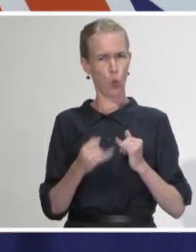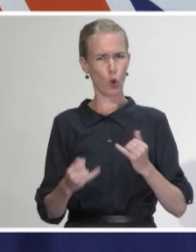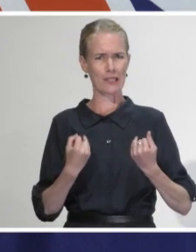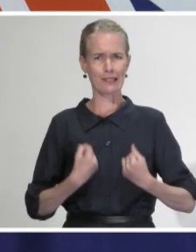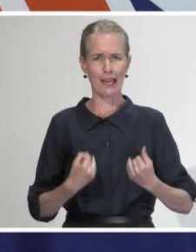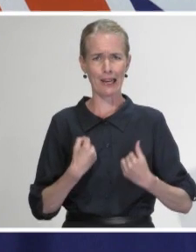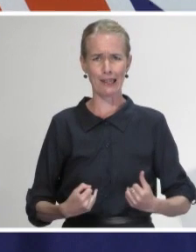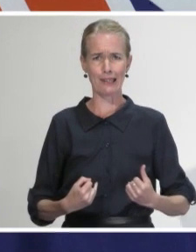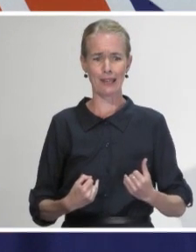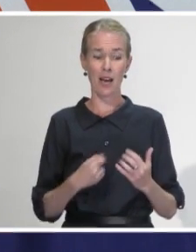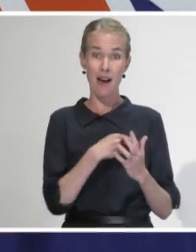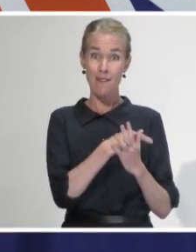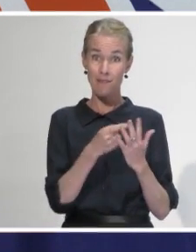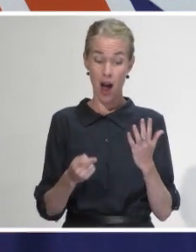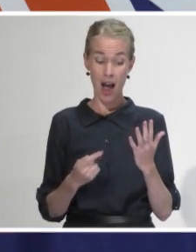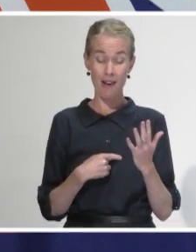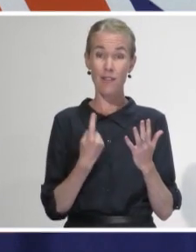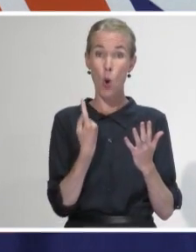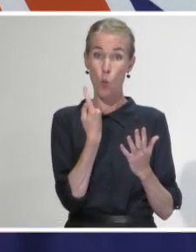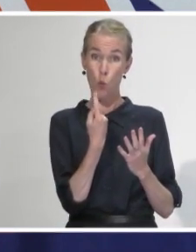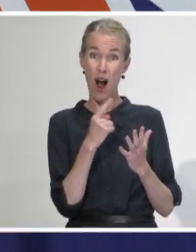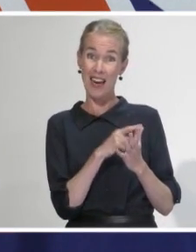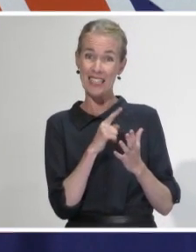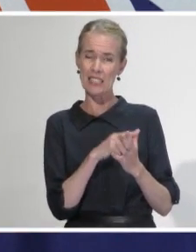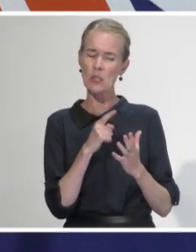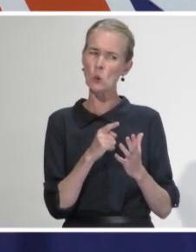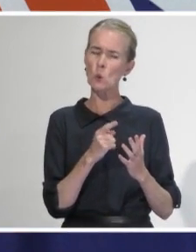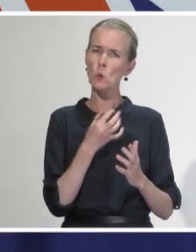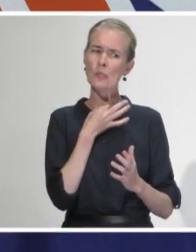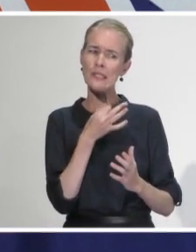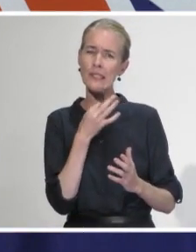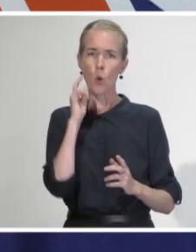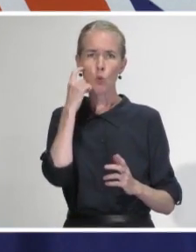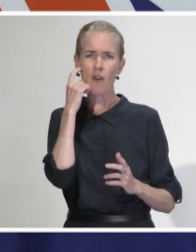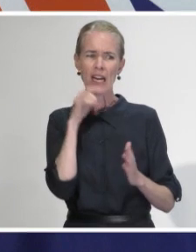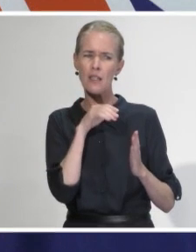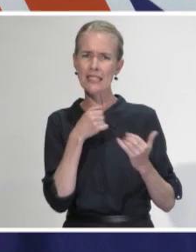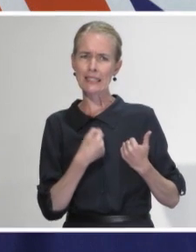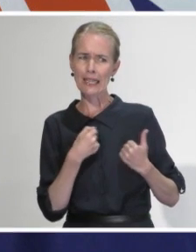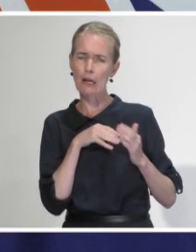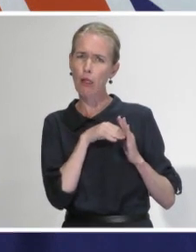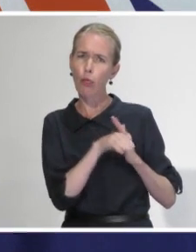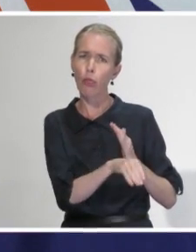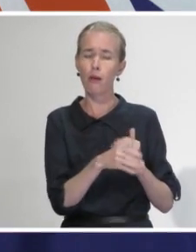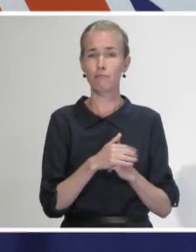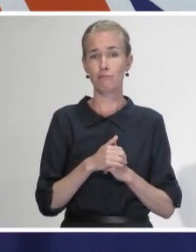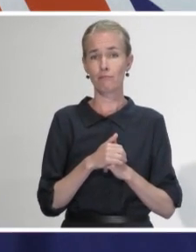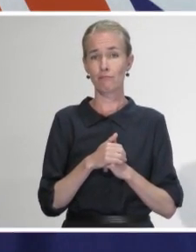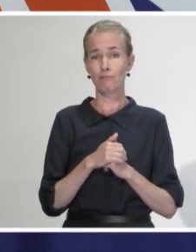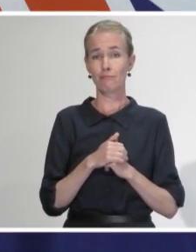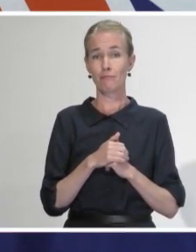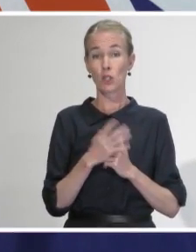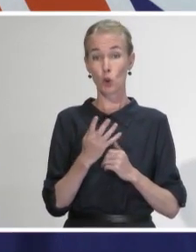are in a critical condition. So the 14 people in hospital, five in